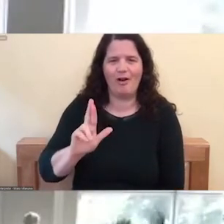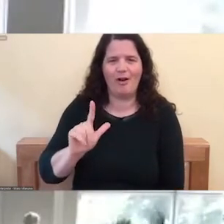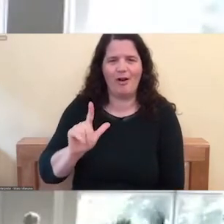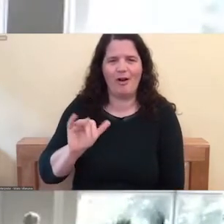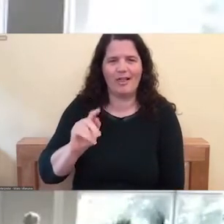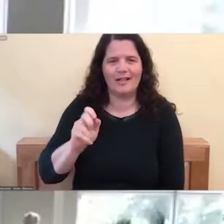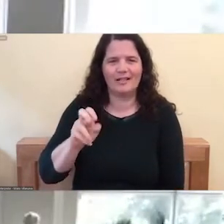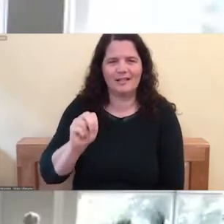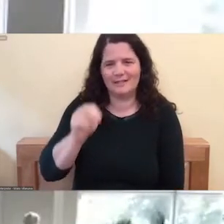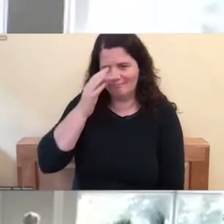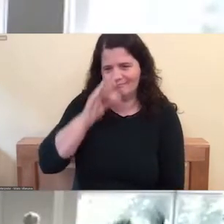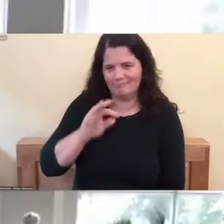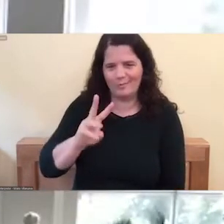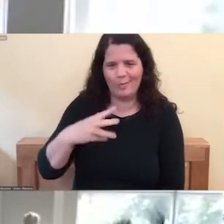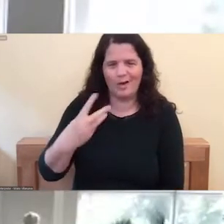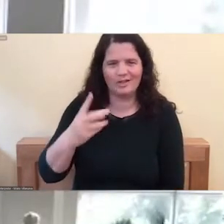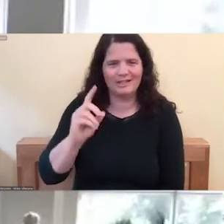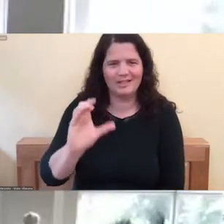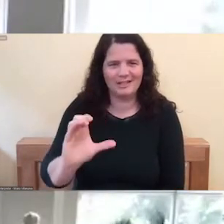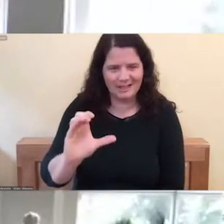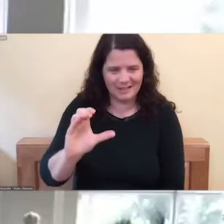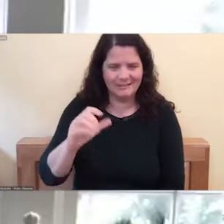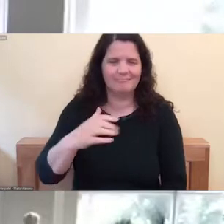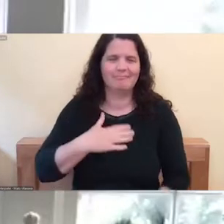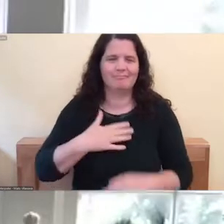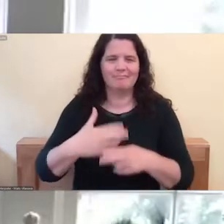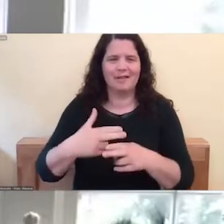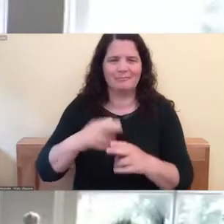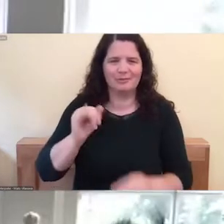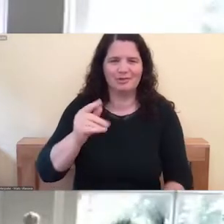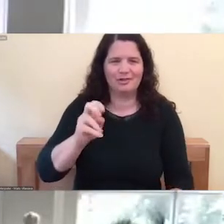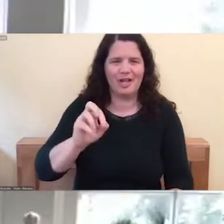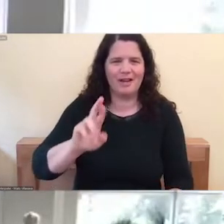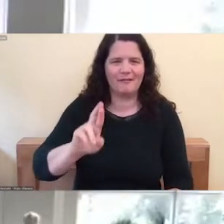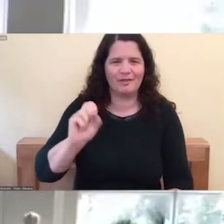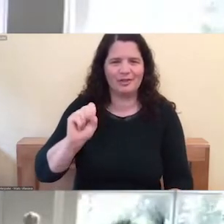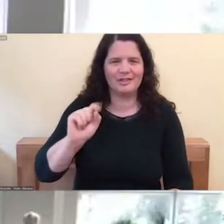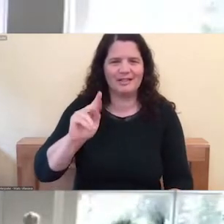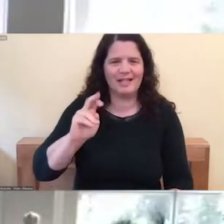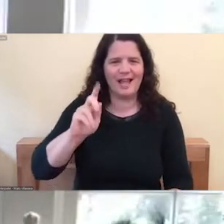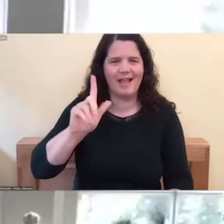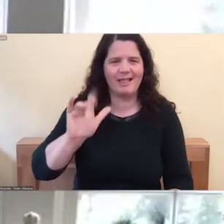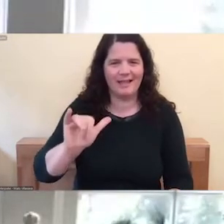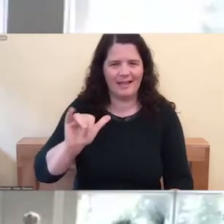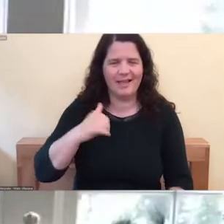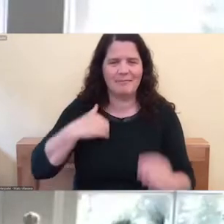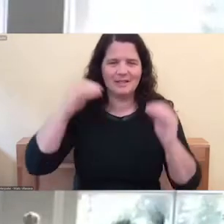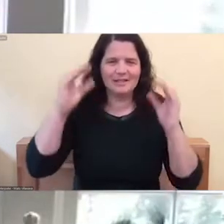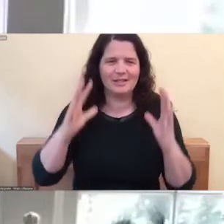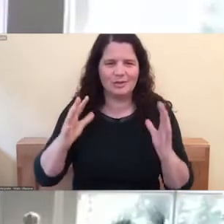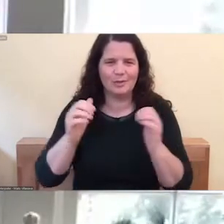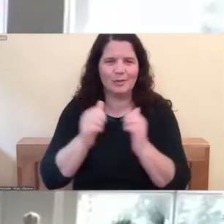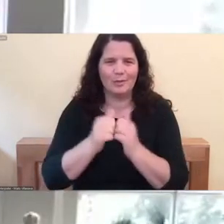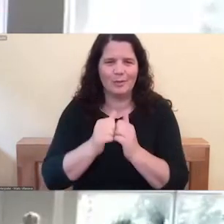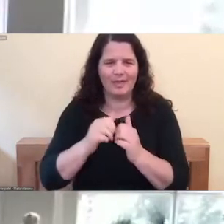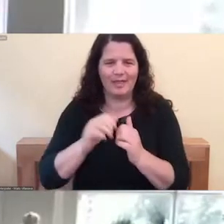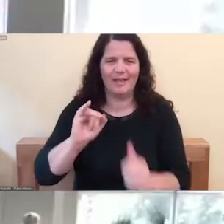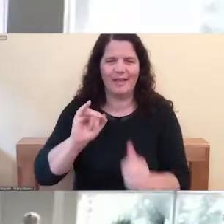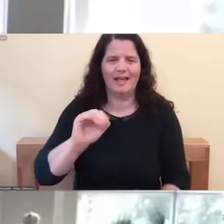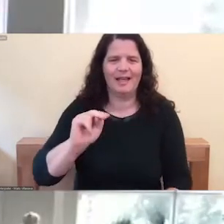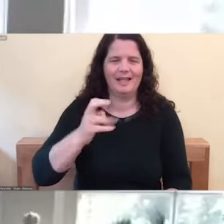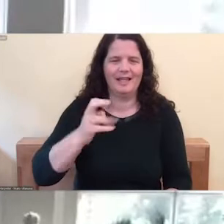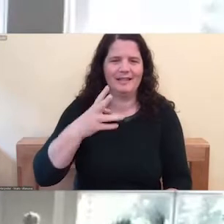DC, and I'm Jennifer Stanley, a teacher with the Insight Meditation Community of Washington, DC,